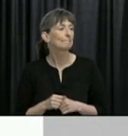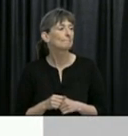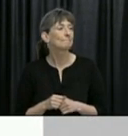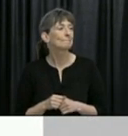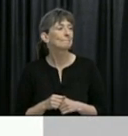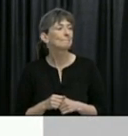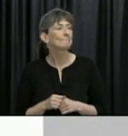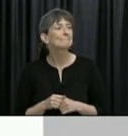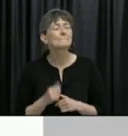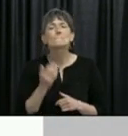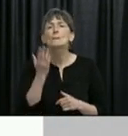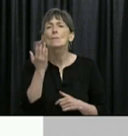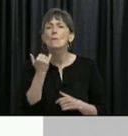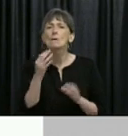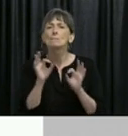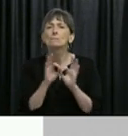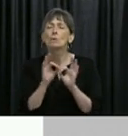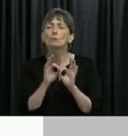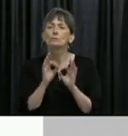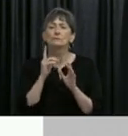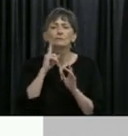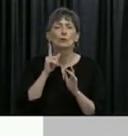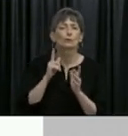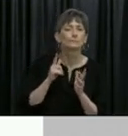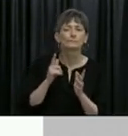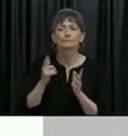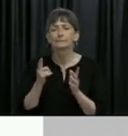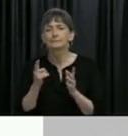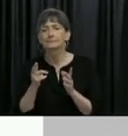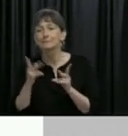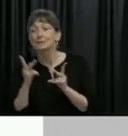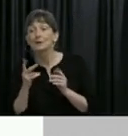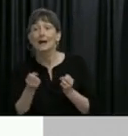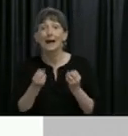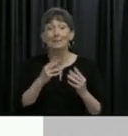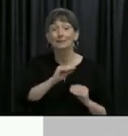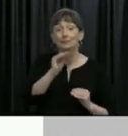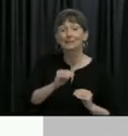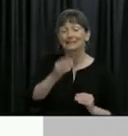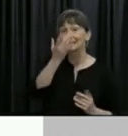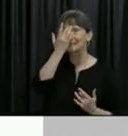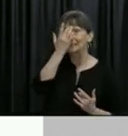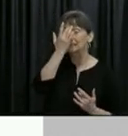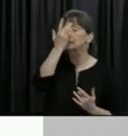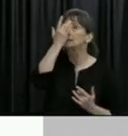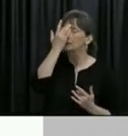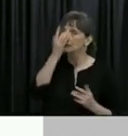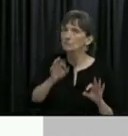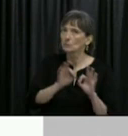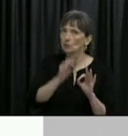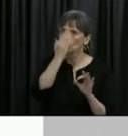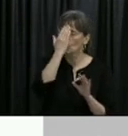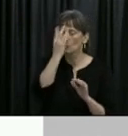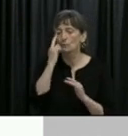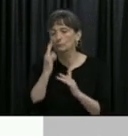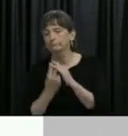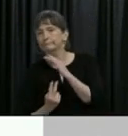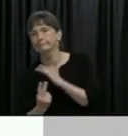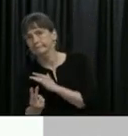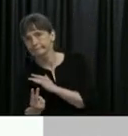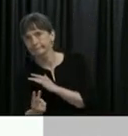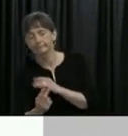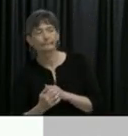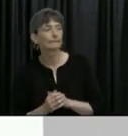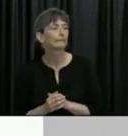Now, why is it important in terms of the percentage of population that are affected? That makes a big deal in terms of clinical outcome. In other words, the